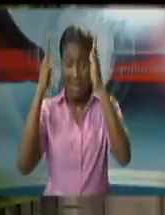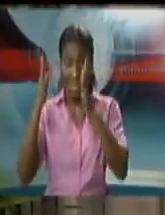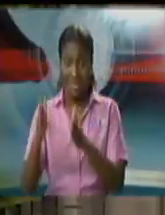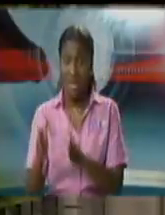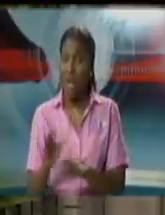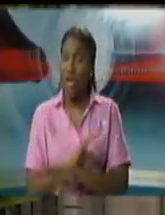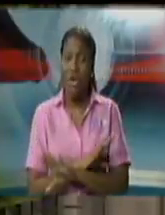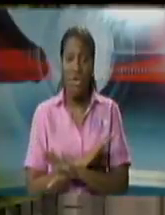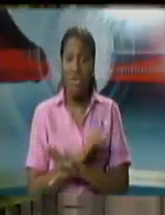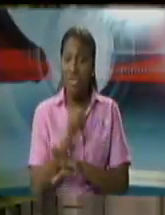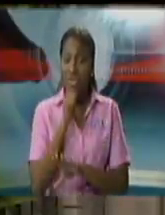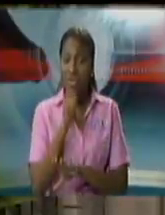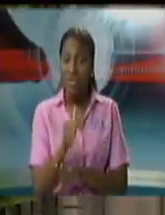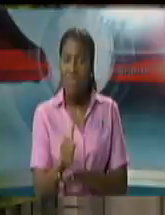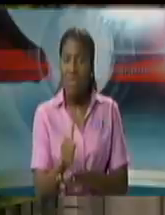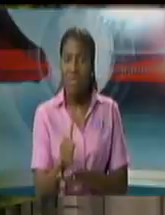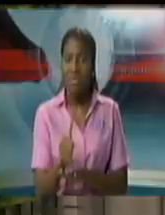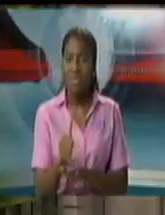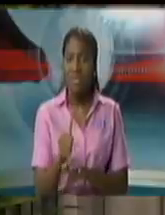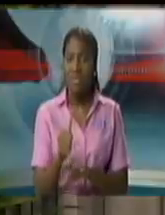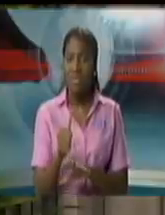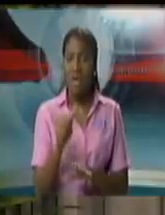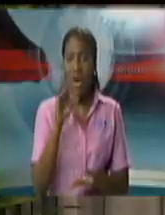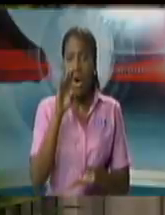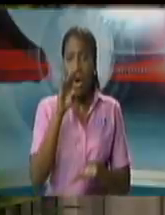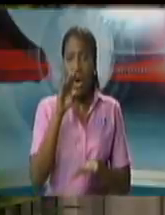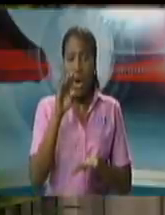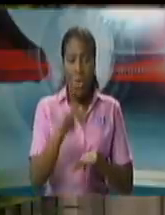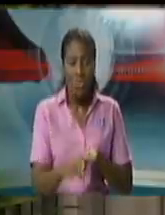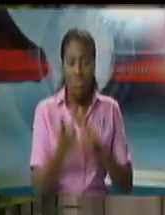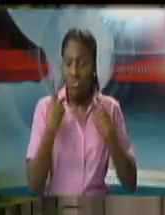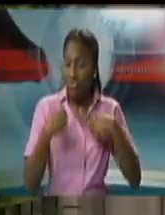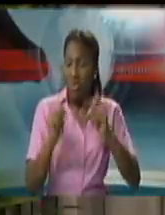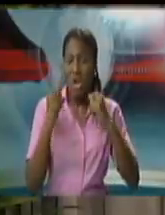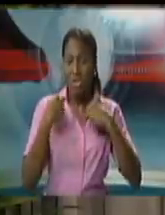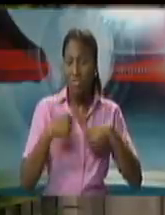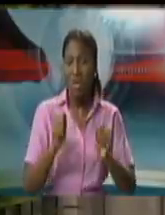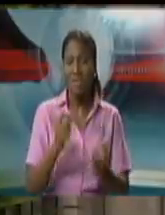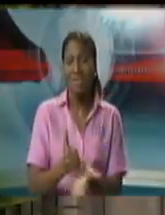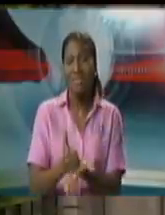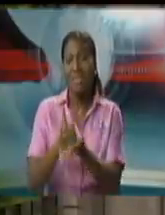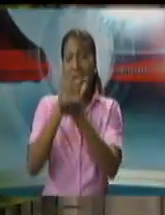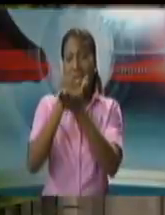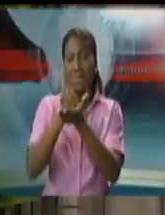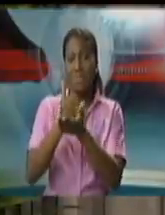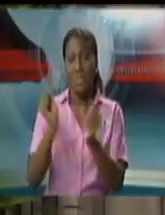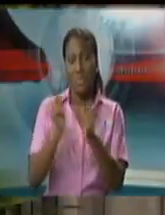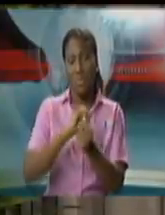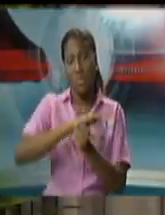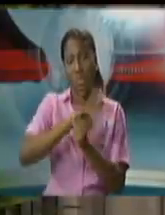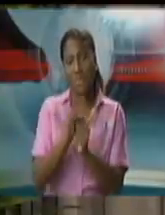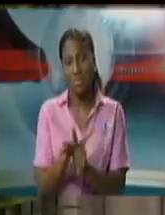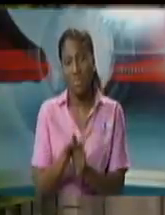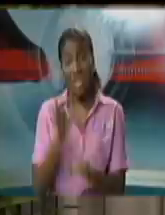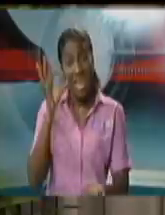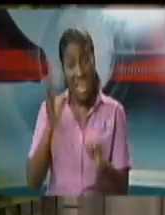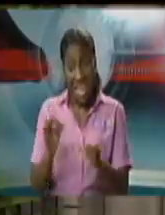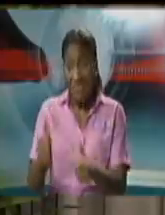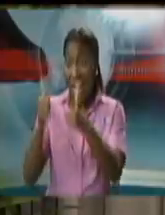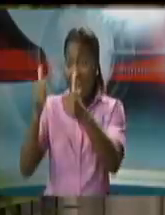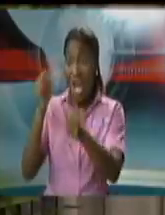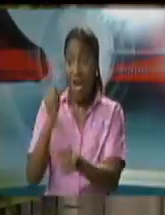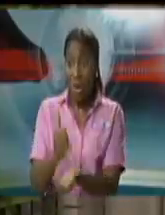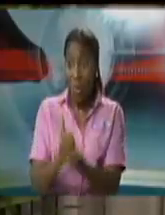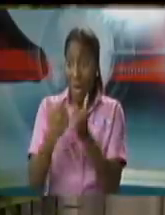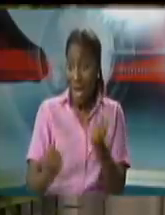don't seem to be walking the talk quite simply put um if they were we'd have a very easy passage to